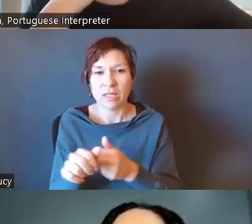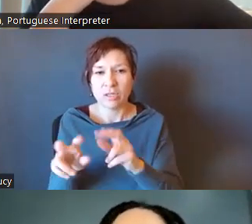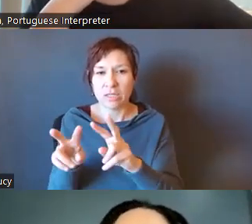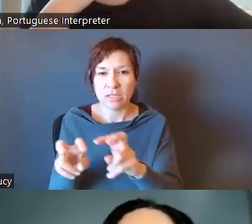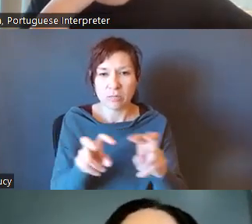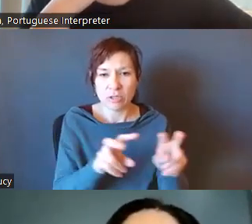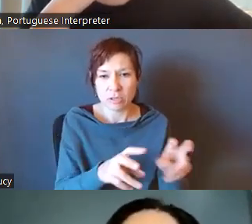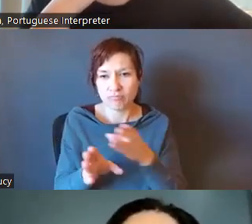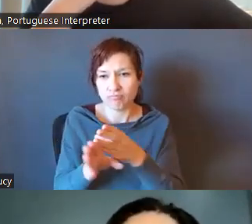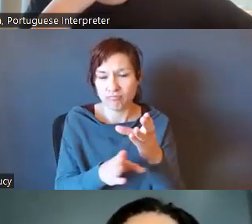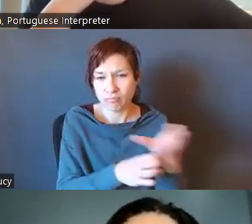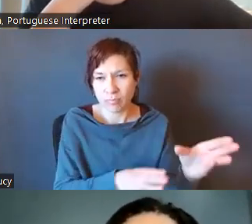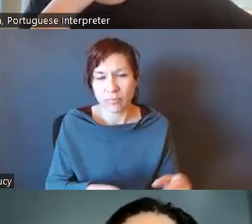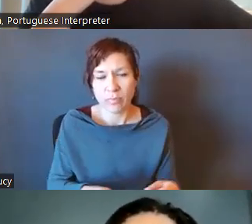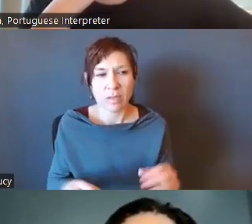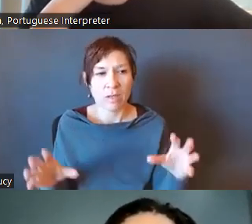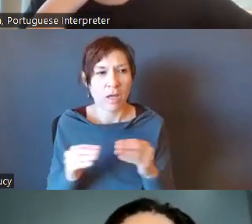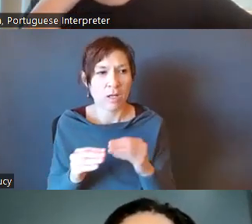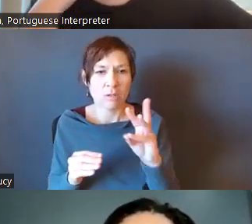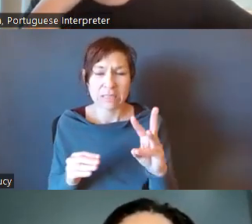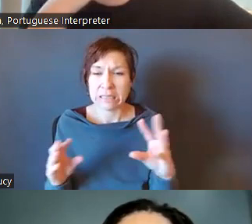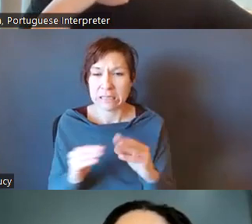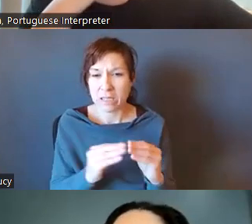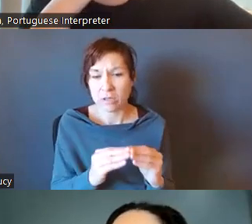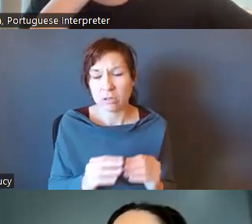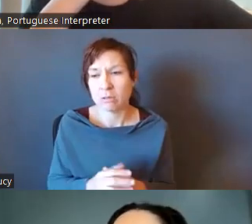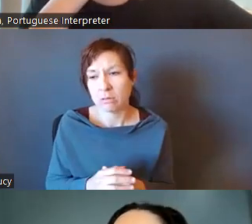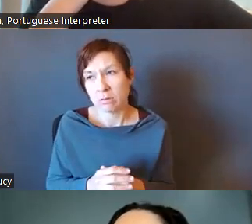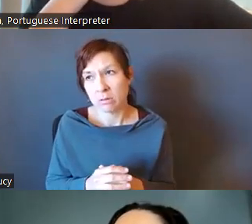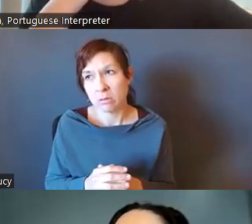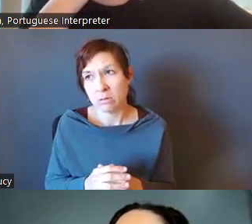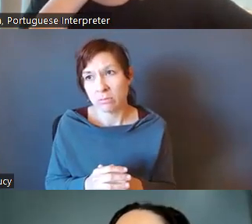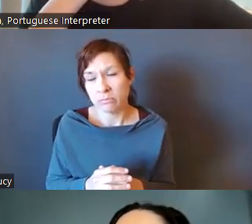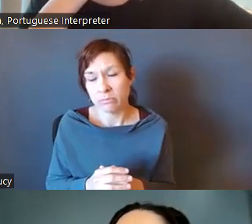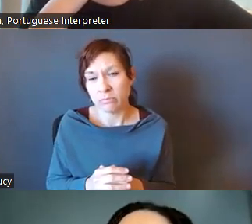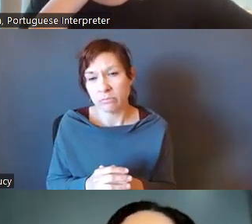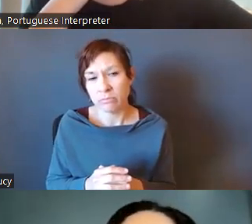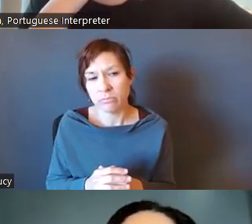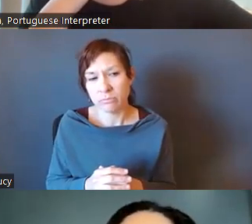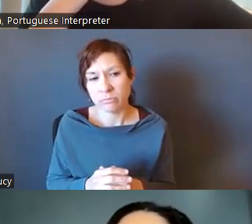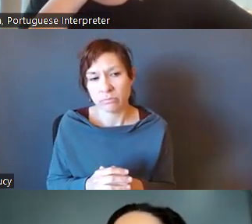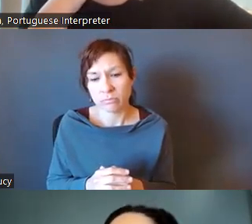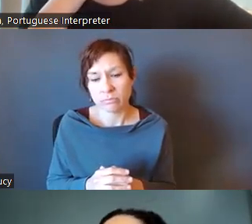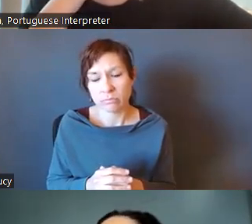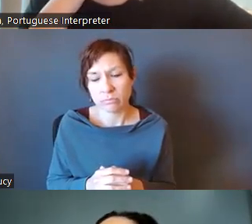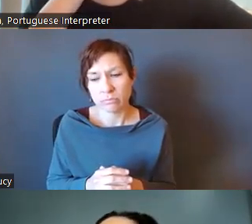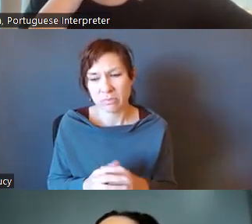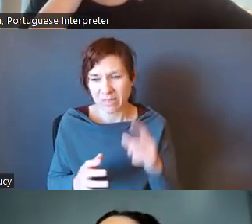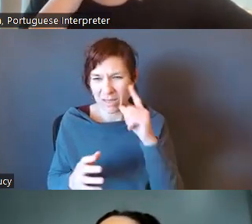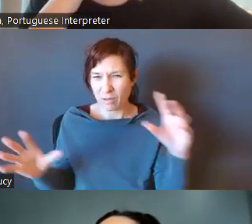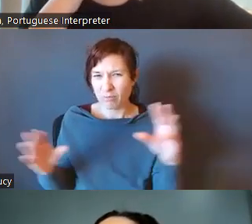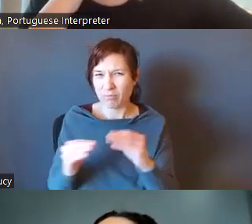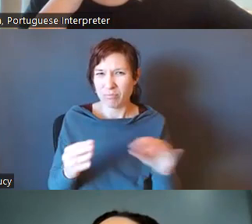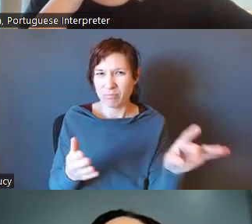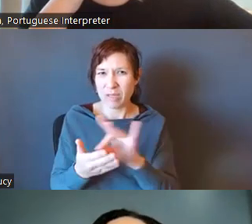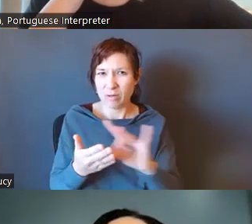six sessions over the course of, I believe, eight weeks where we had folks come in